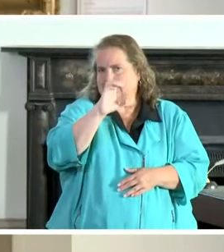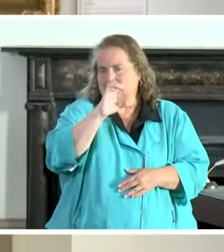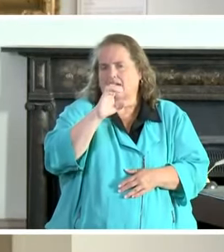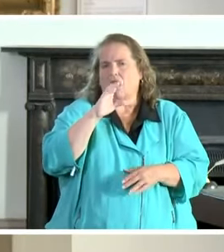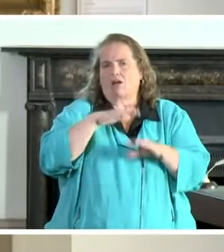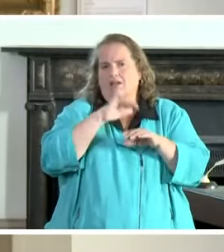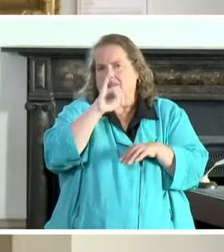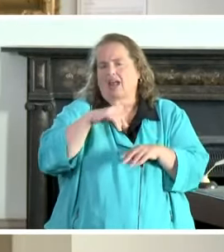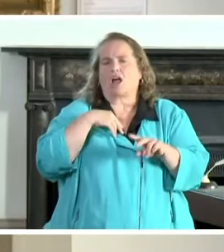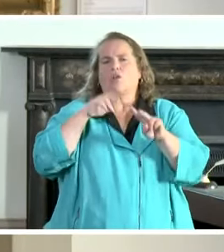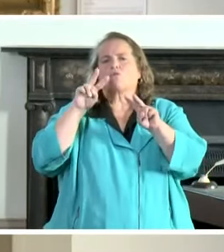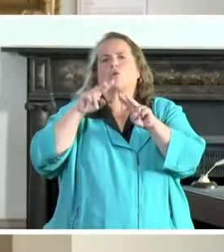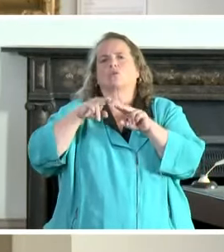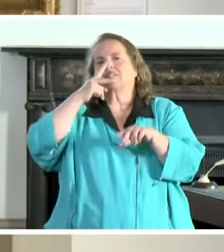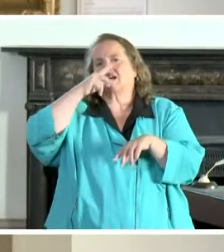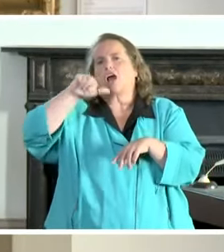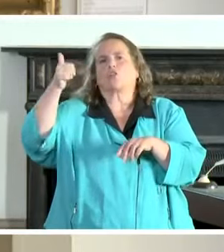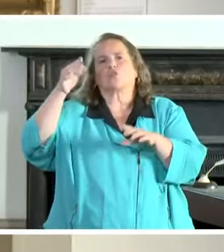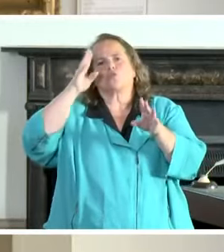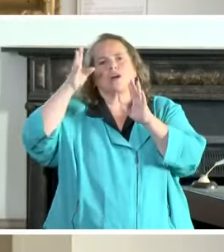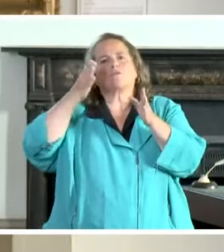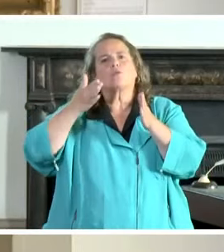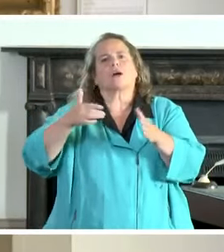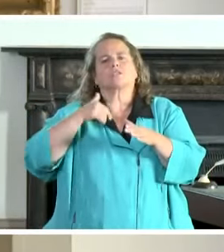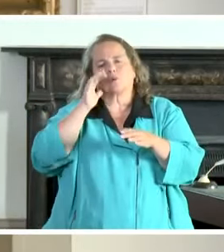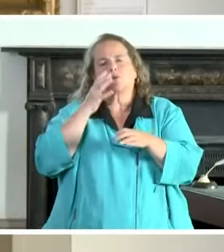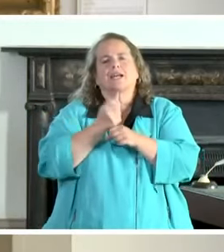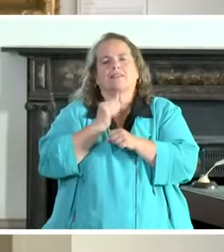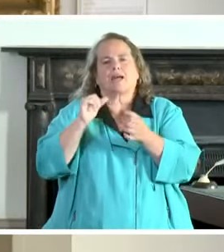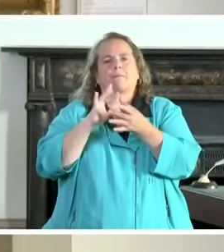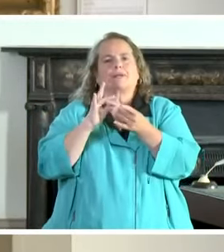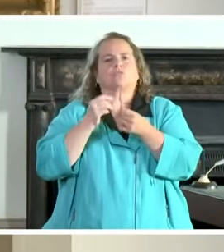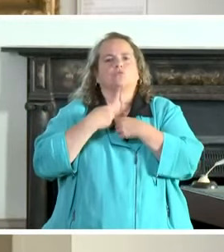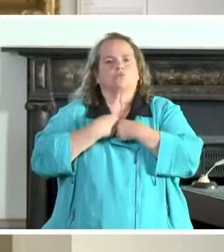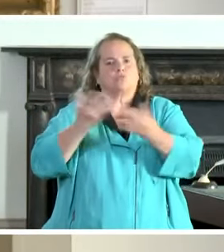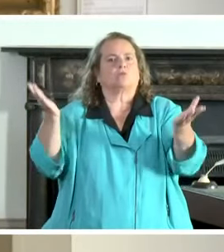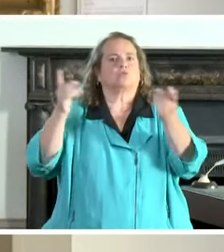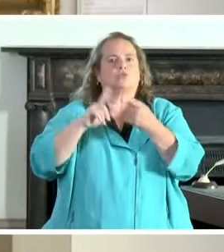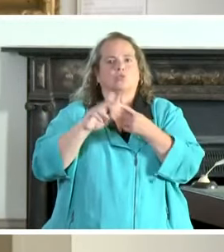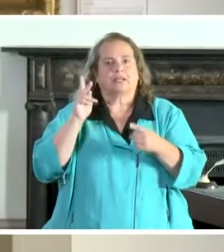forward to seeing all the other creative ways that we're going to get this message across Kentucky.